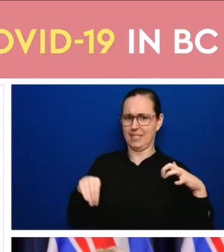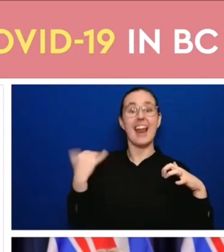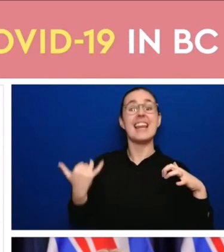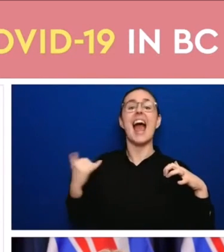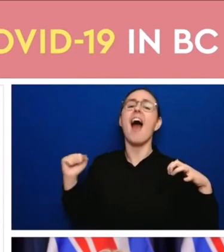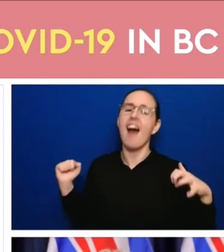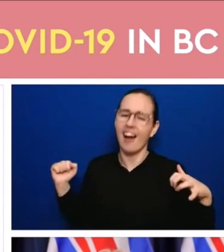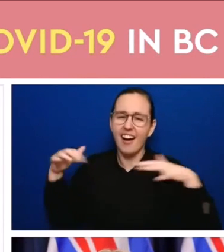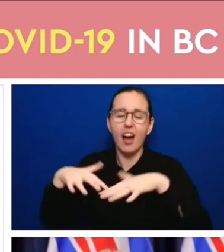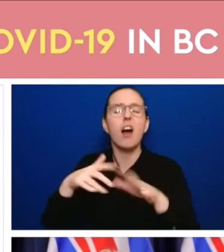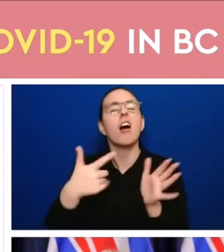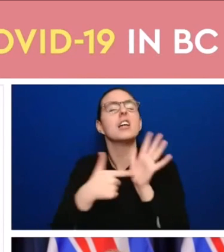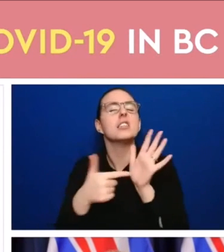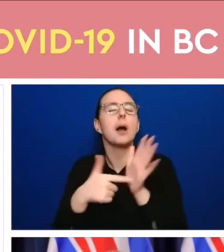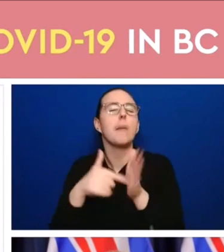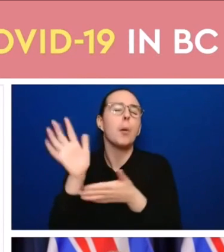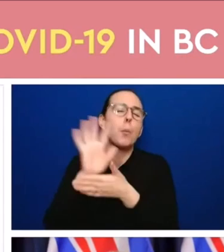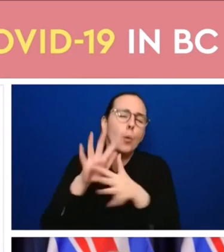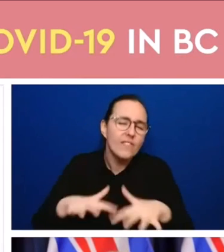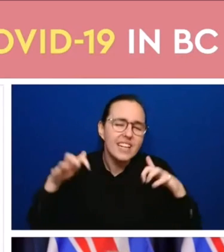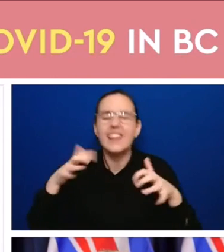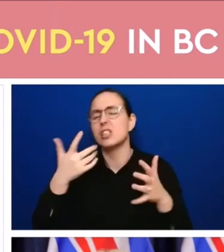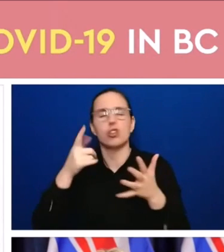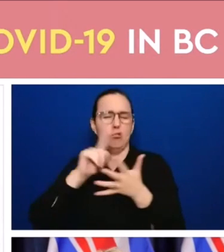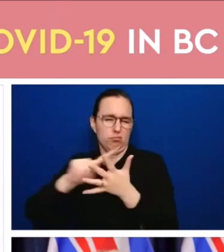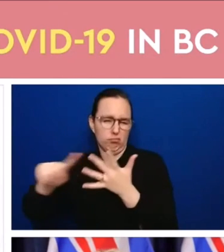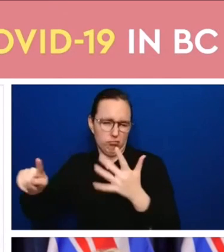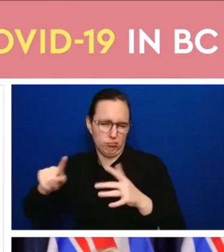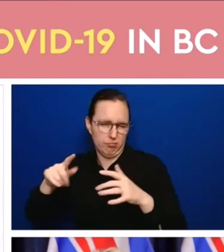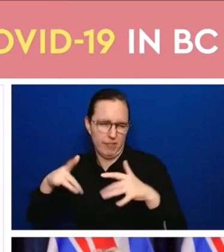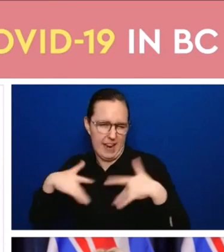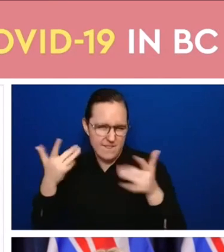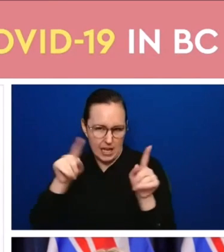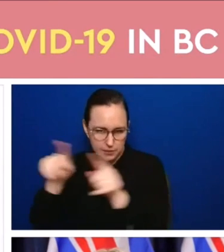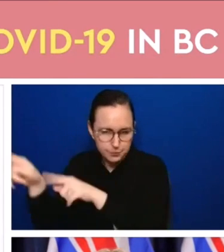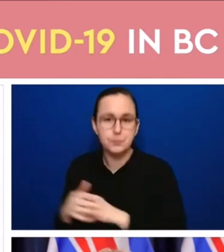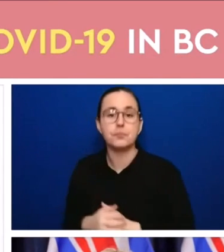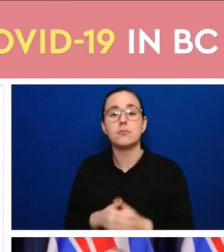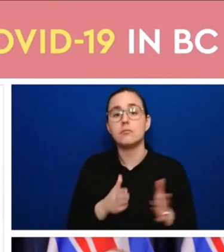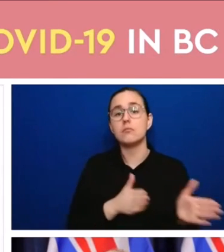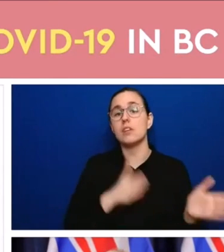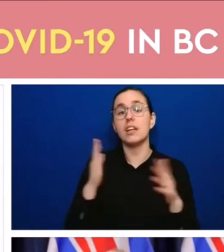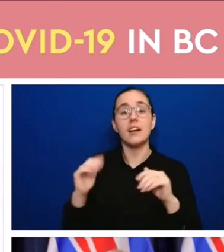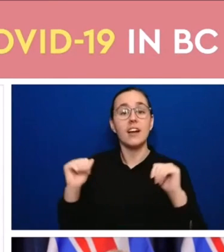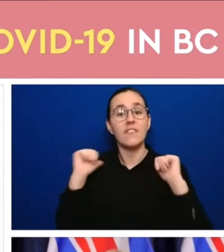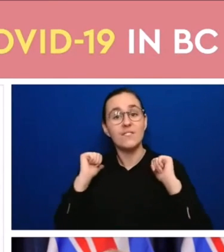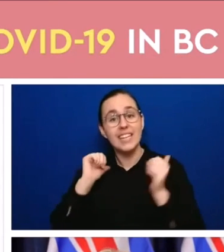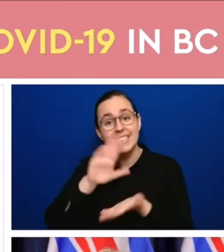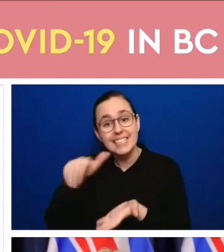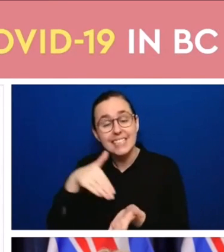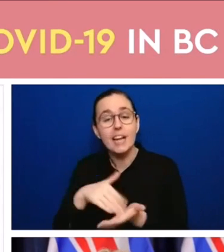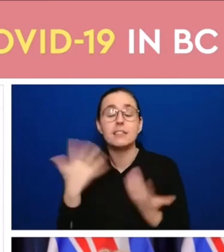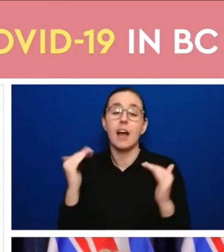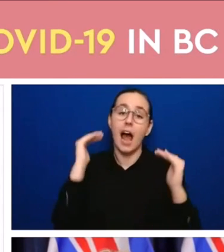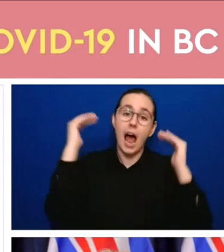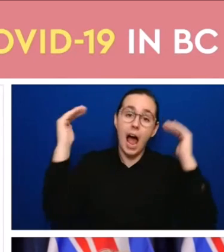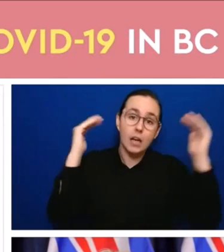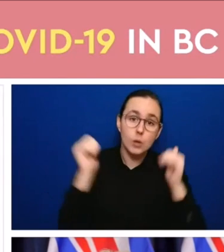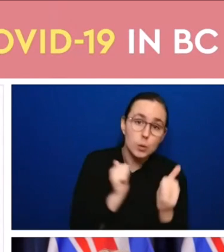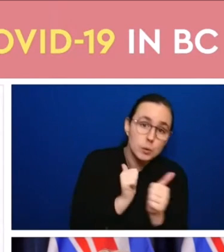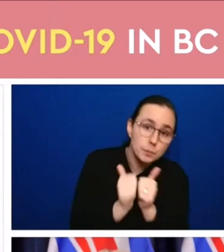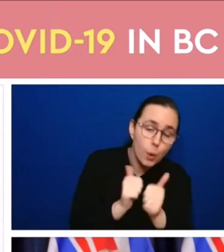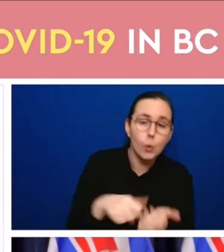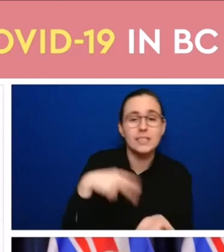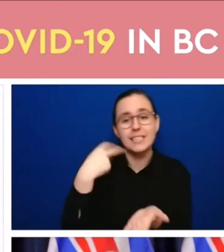and swimming will also go back to full capacity and we'll be removing those restrictions we had on tournaments for